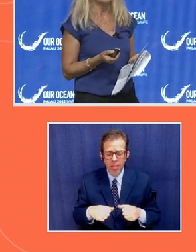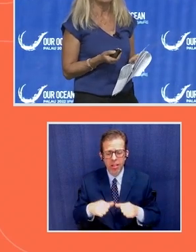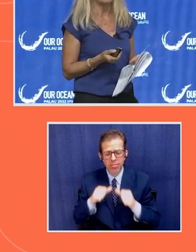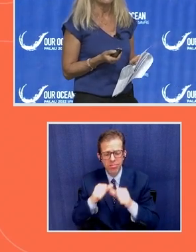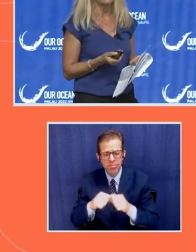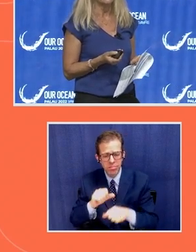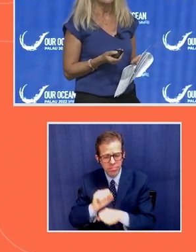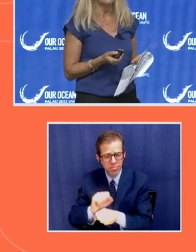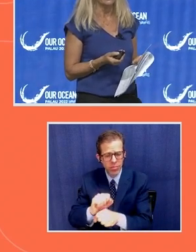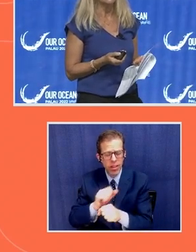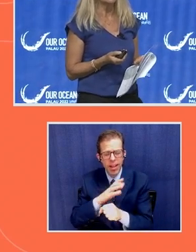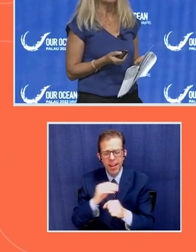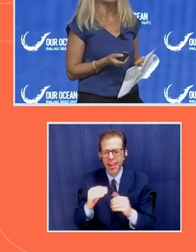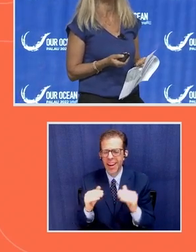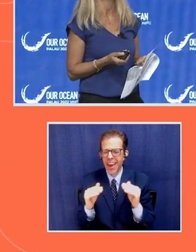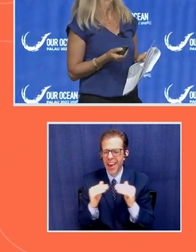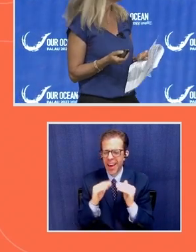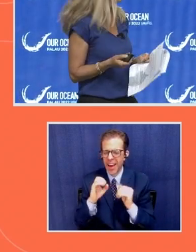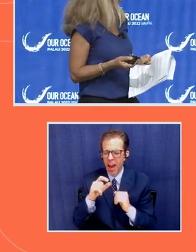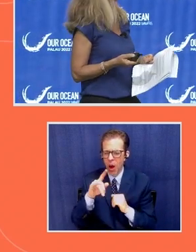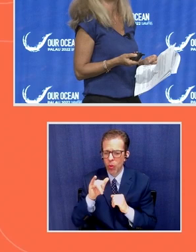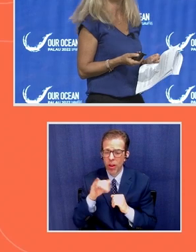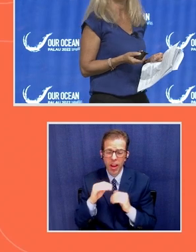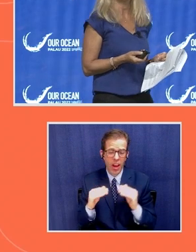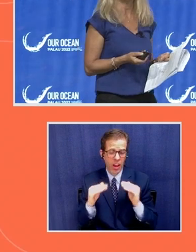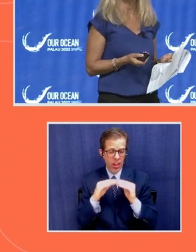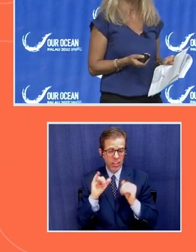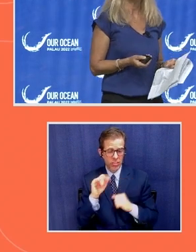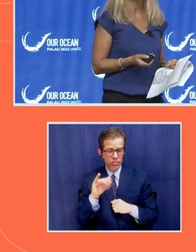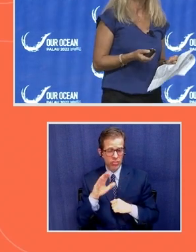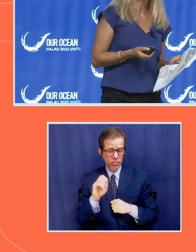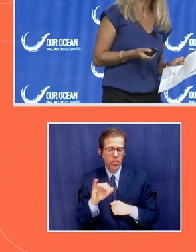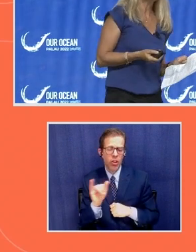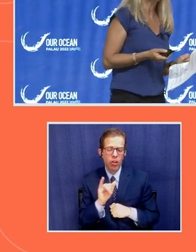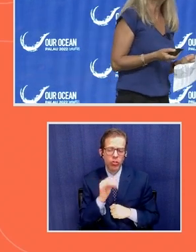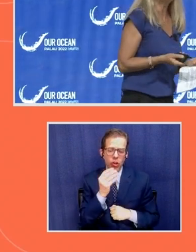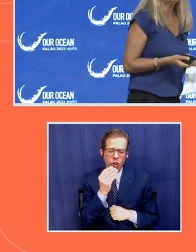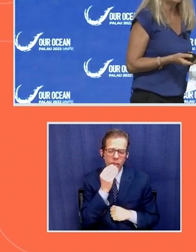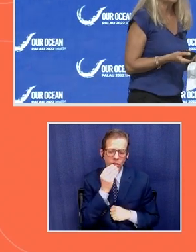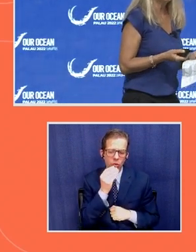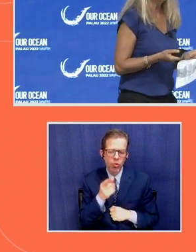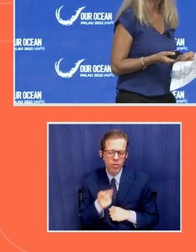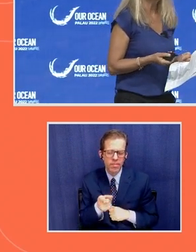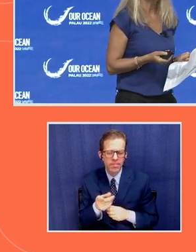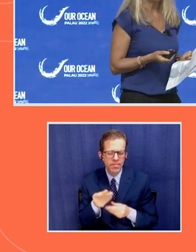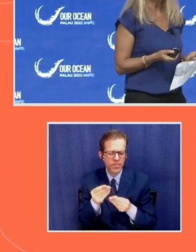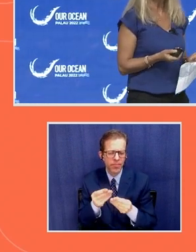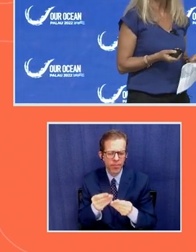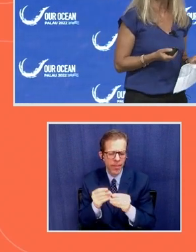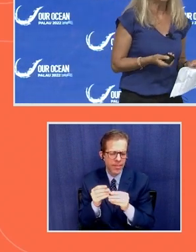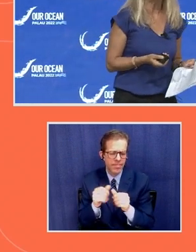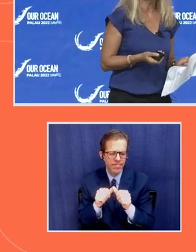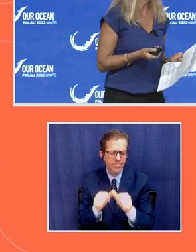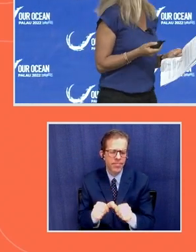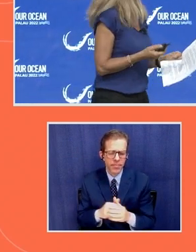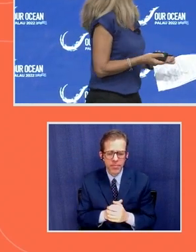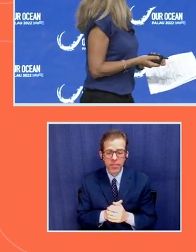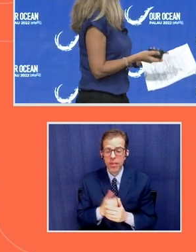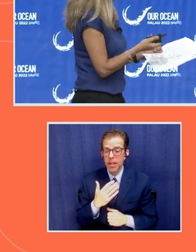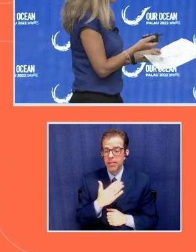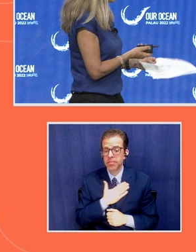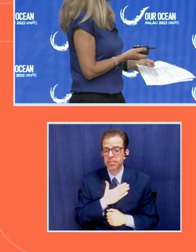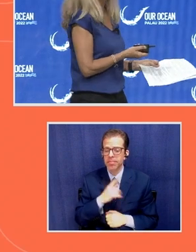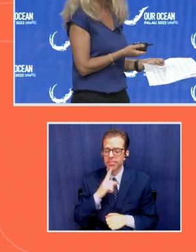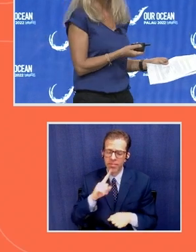equity and justice, as well as food and nutrition. So, it is my absolute pleasure to